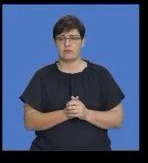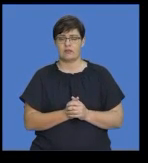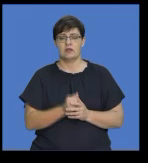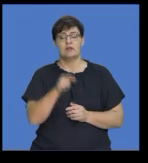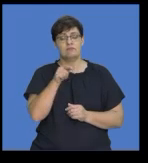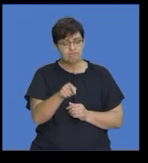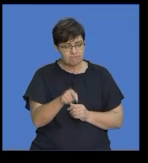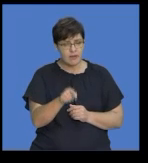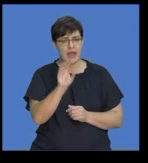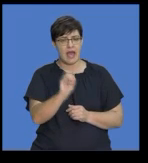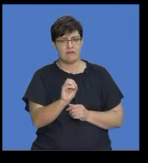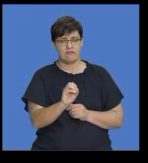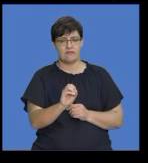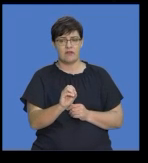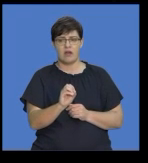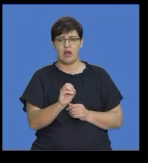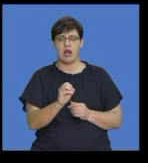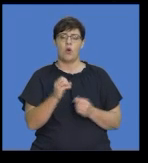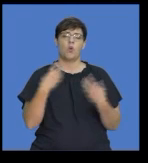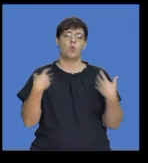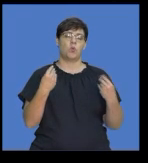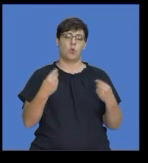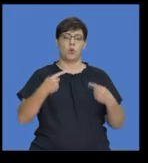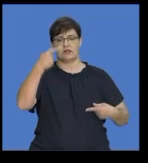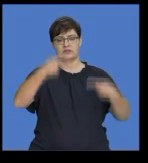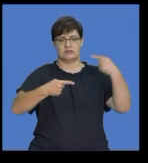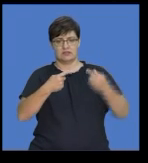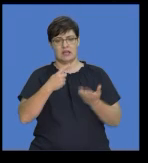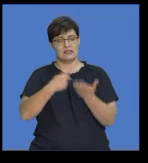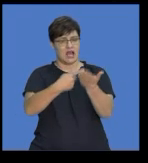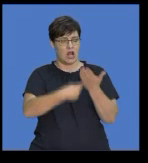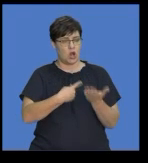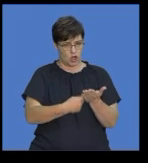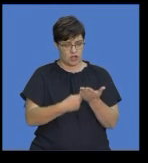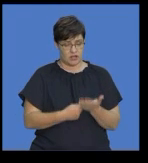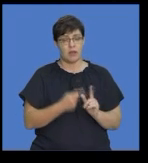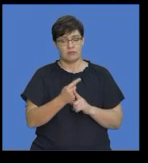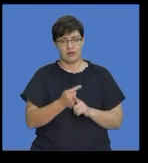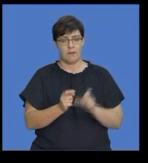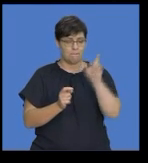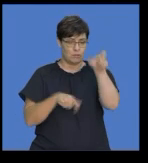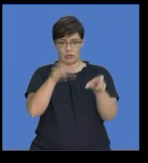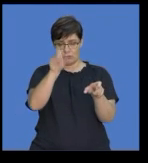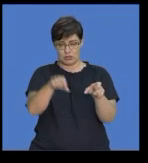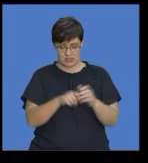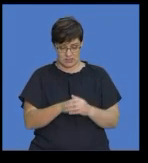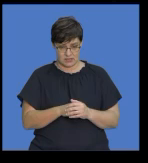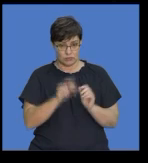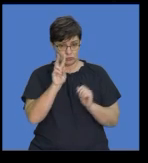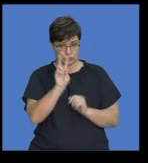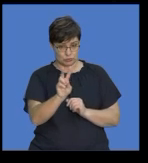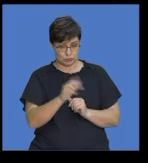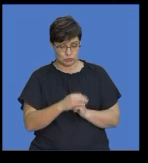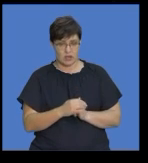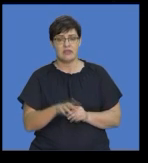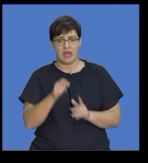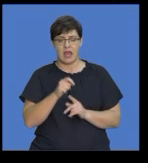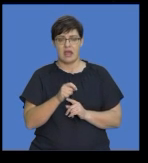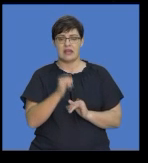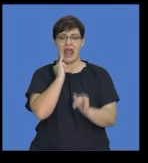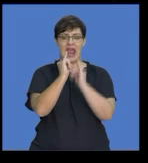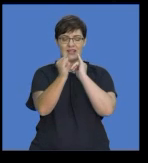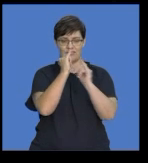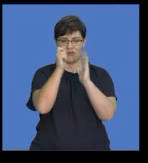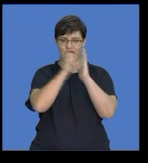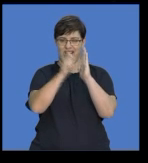Then, we also have our famous dialogue. A dialogue, again, is between two people. Then, the written interview.